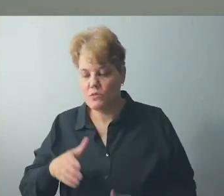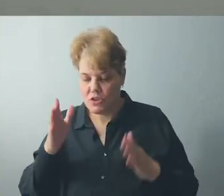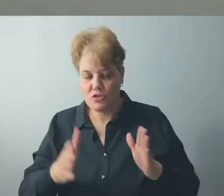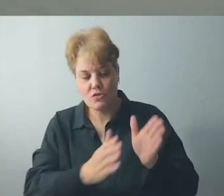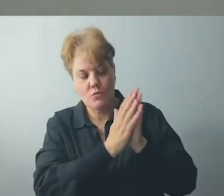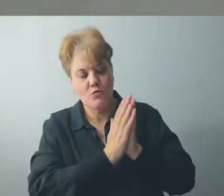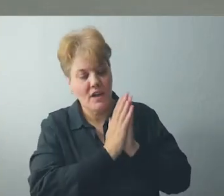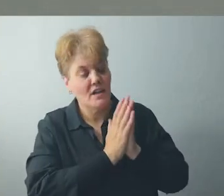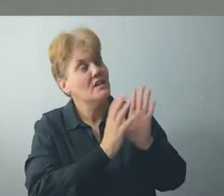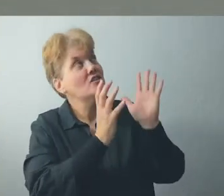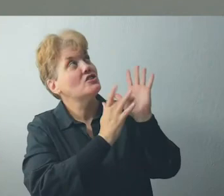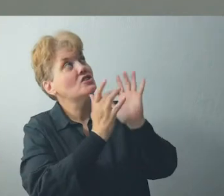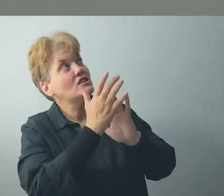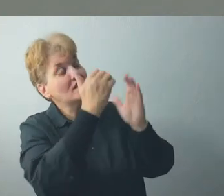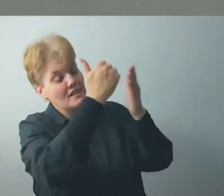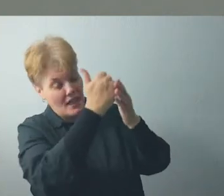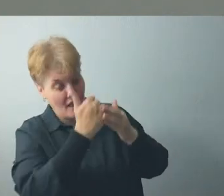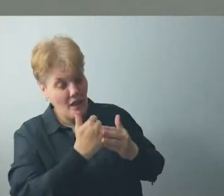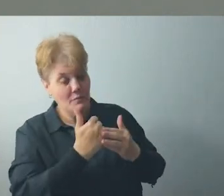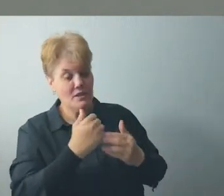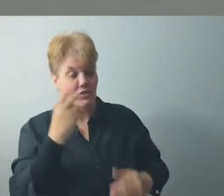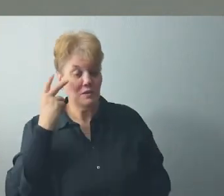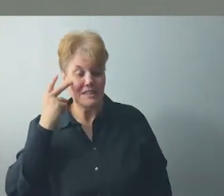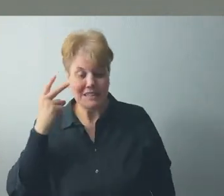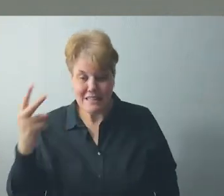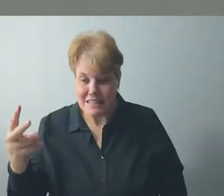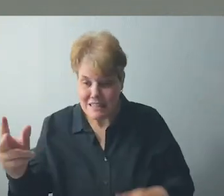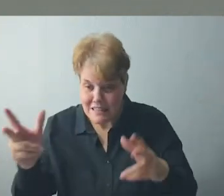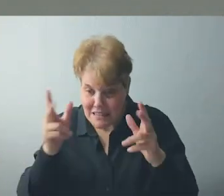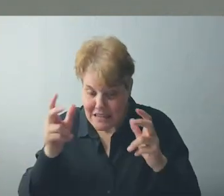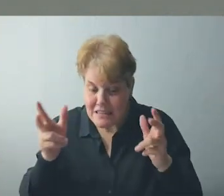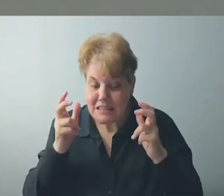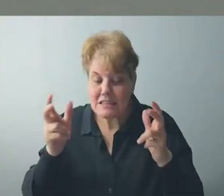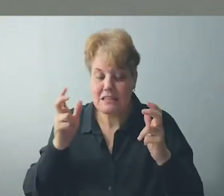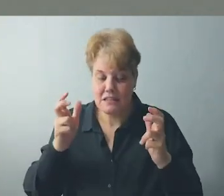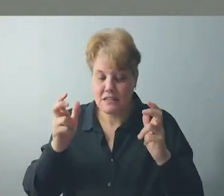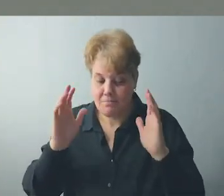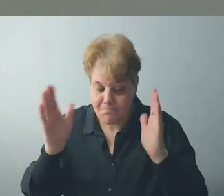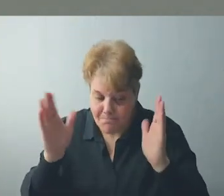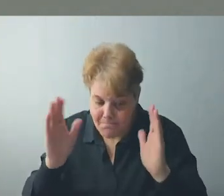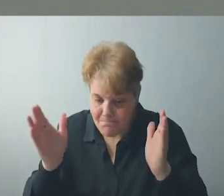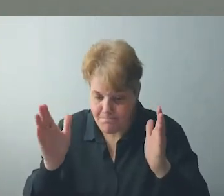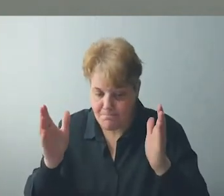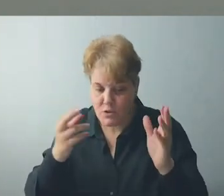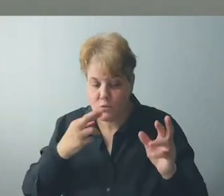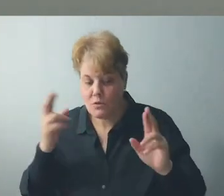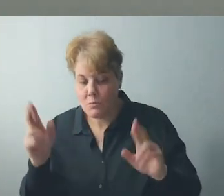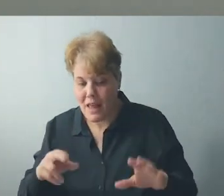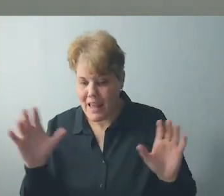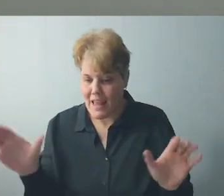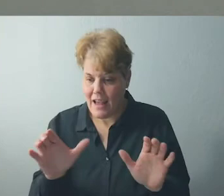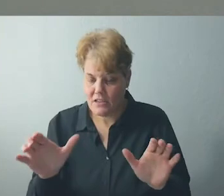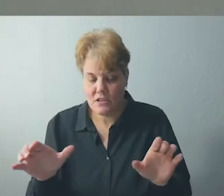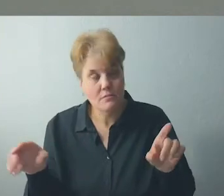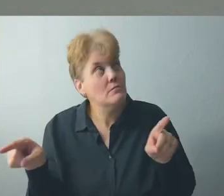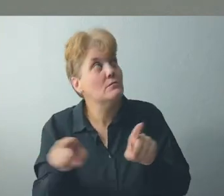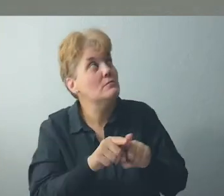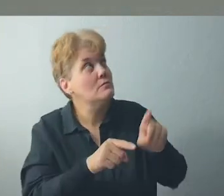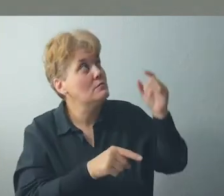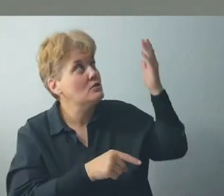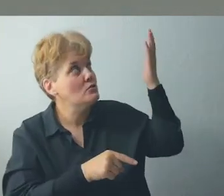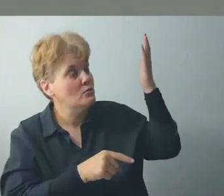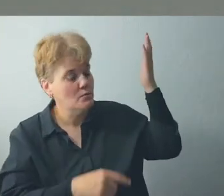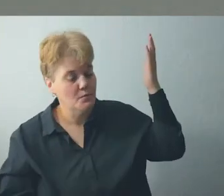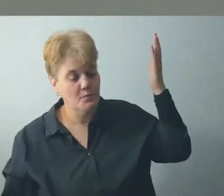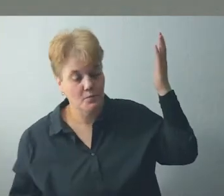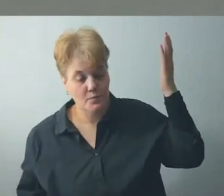as you see the people and listen to how you listen and respond how you respond. And we weep with those with who weep, and we grieve with those